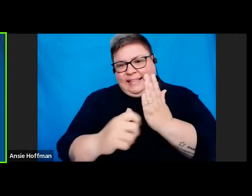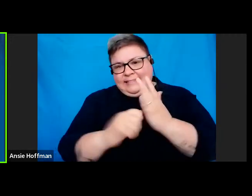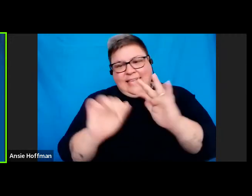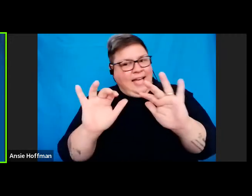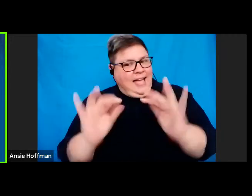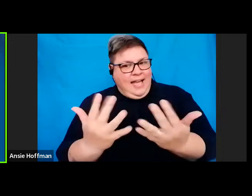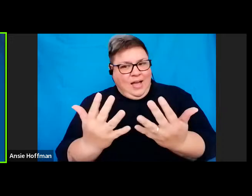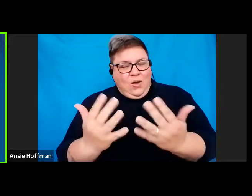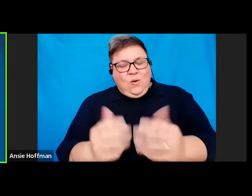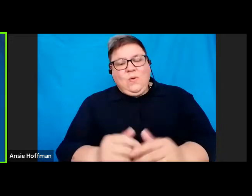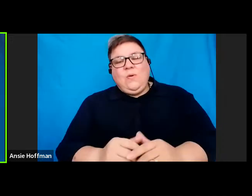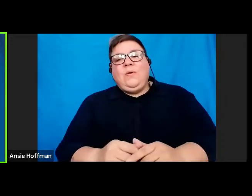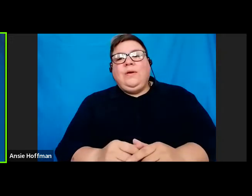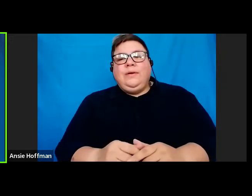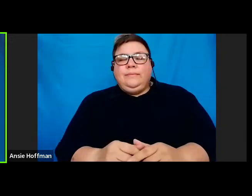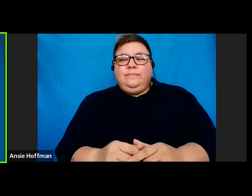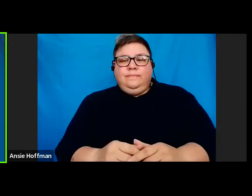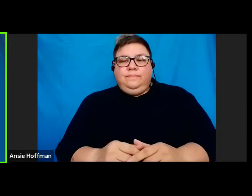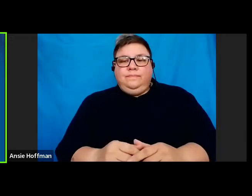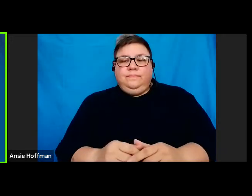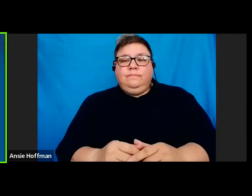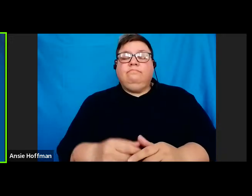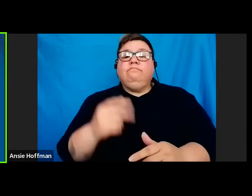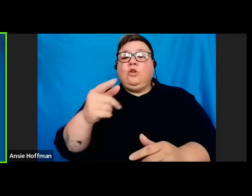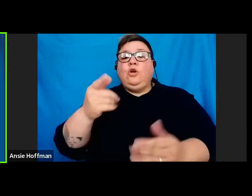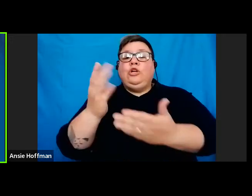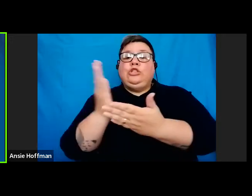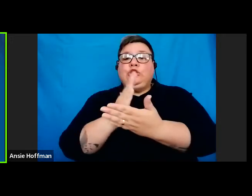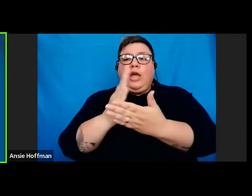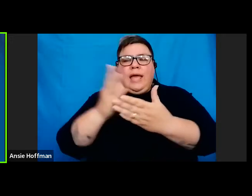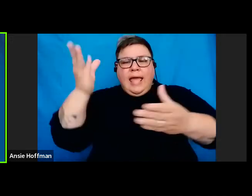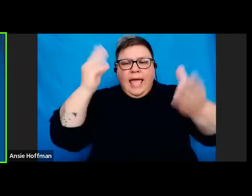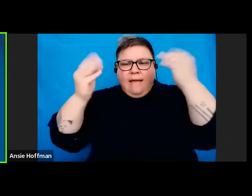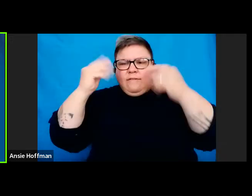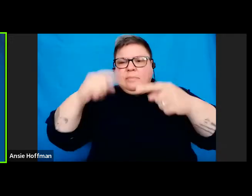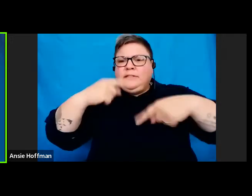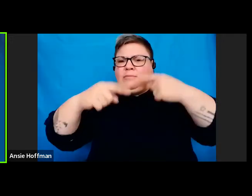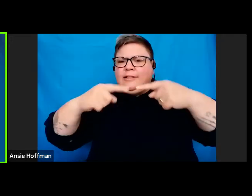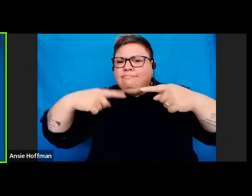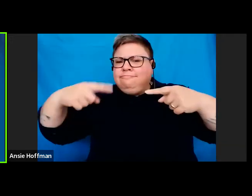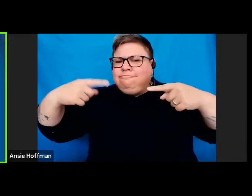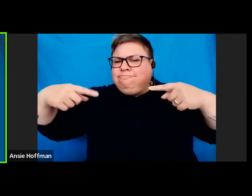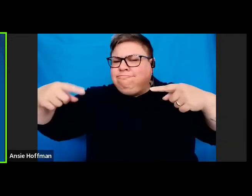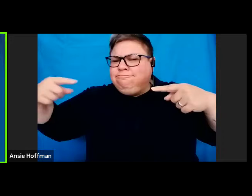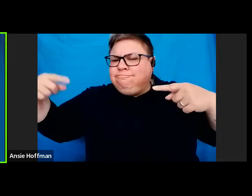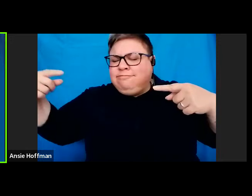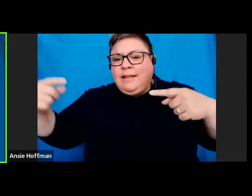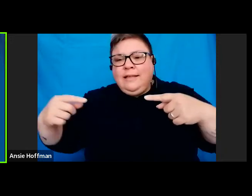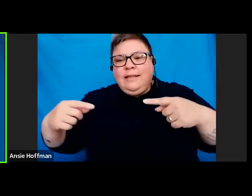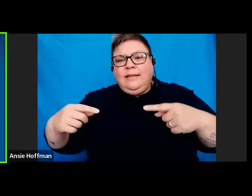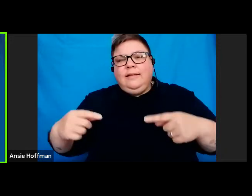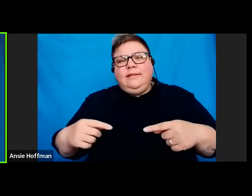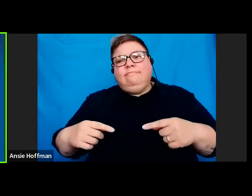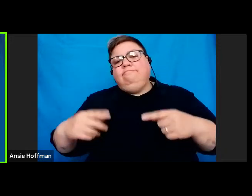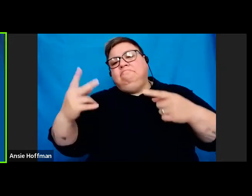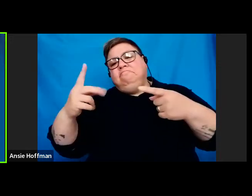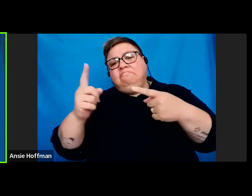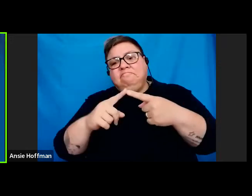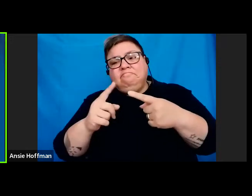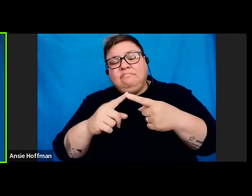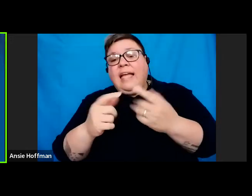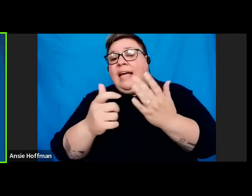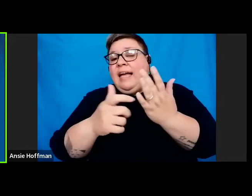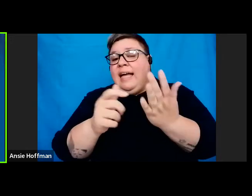of the tax directive, we will share information on specific topics, which are, we'll look at the types of tax directives,